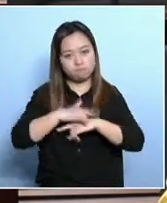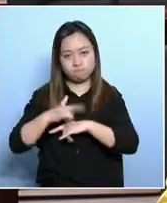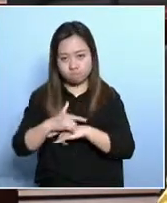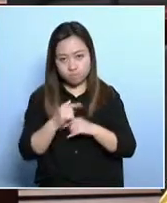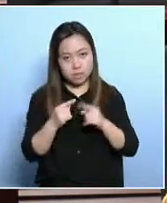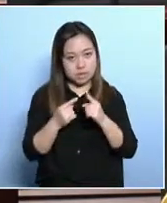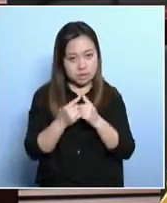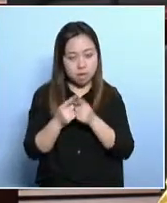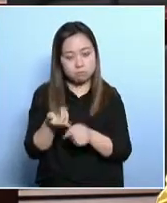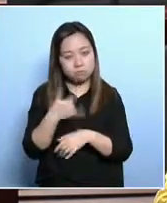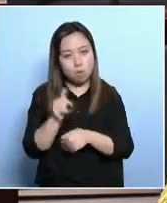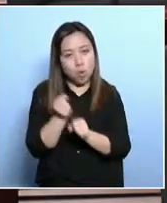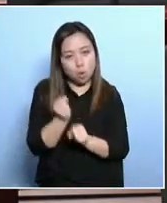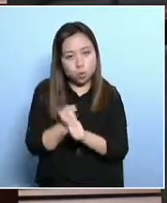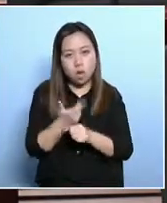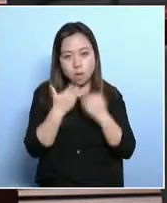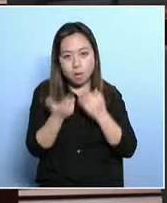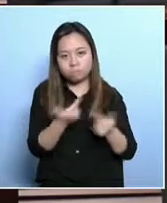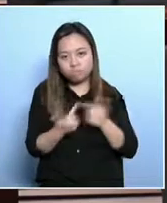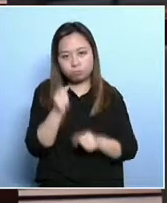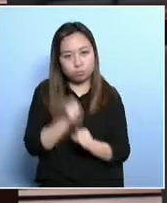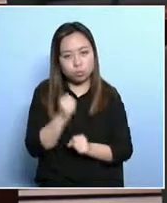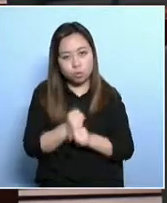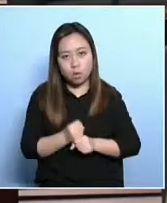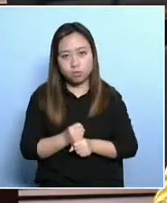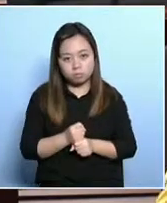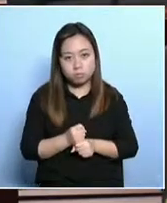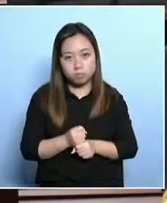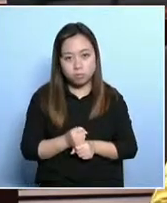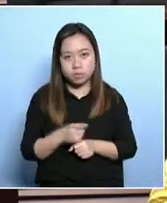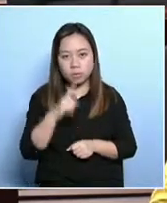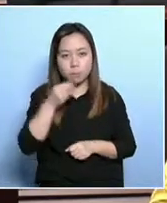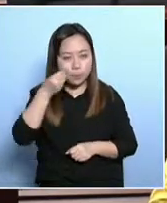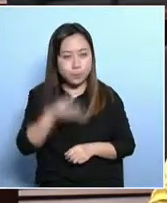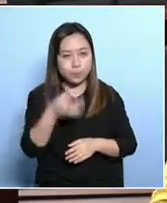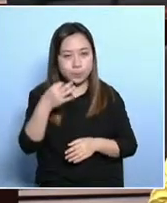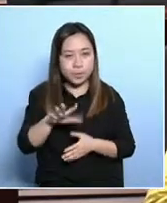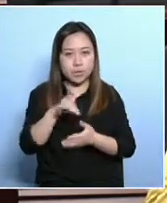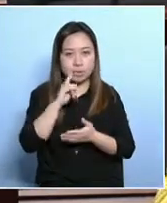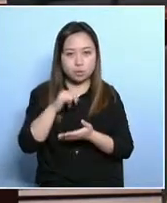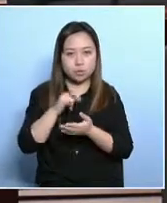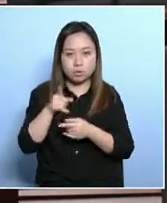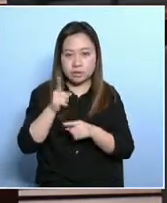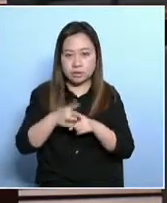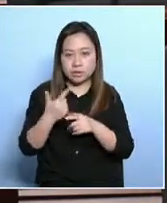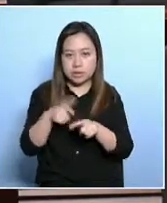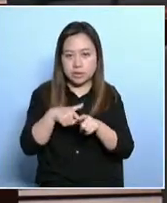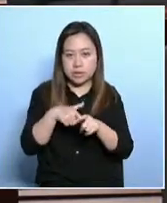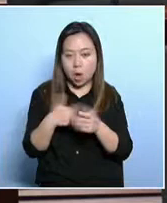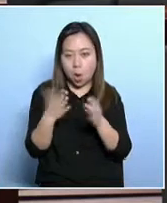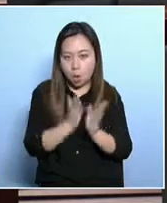will encourage CSSA recipients to go to work. So there is a